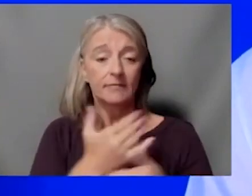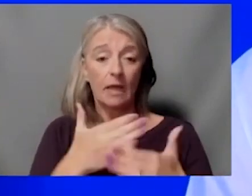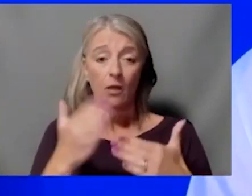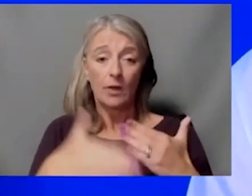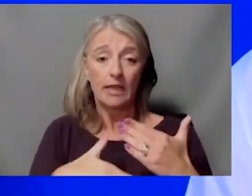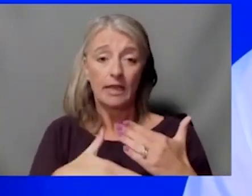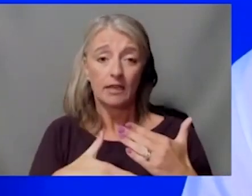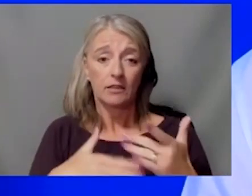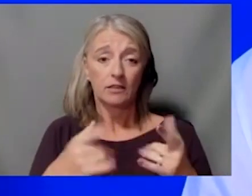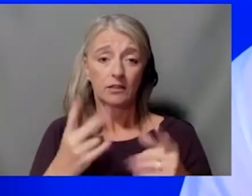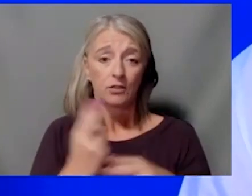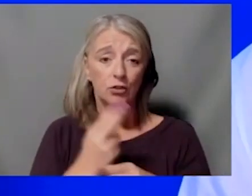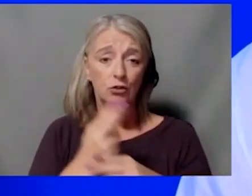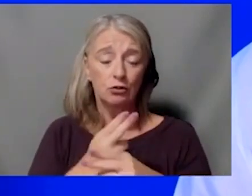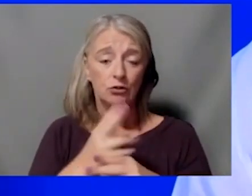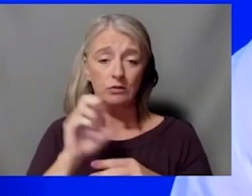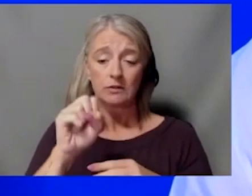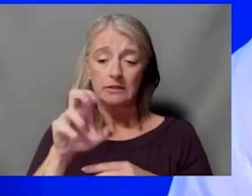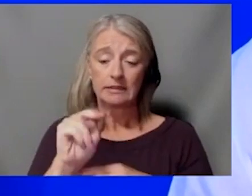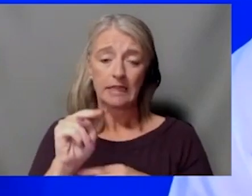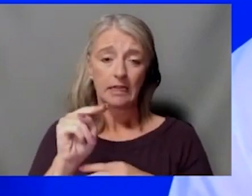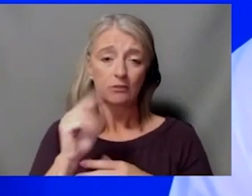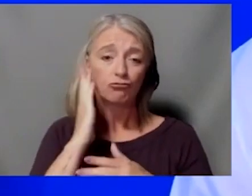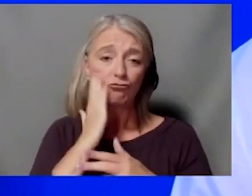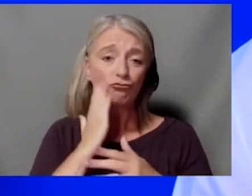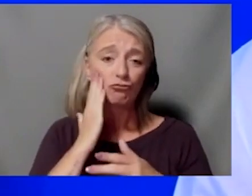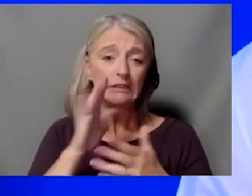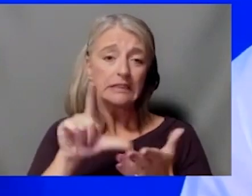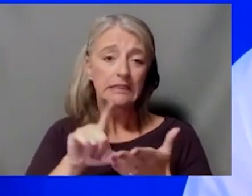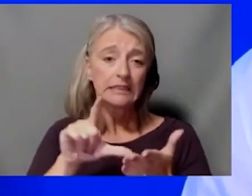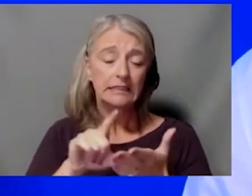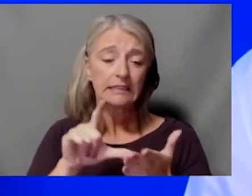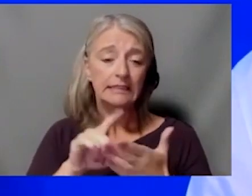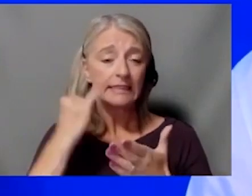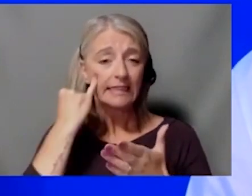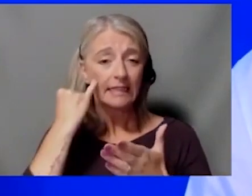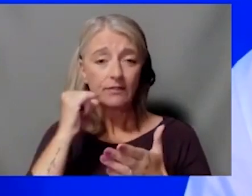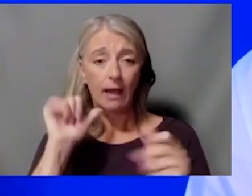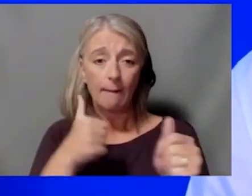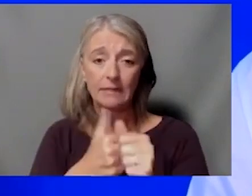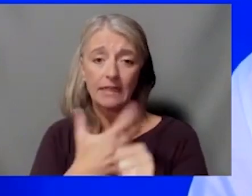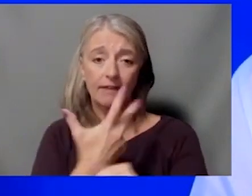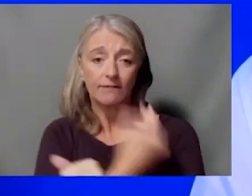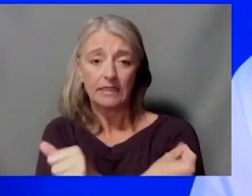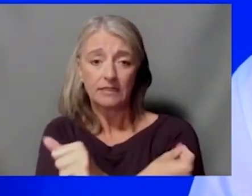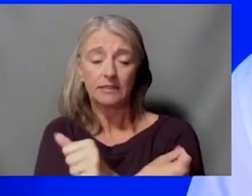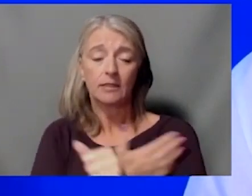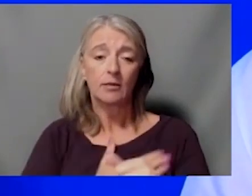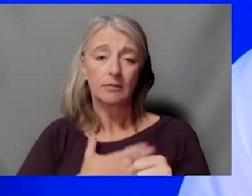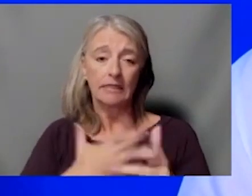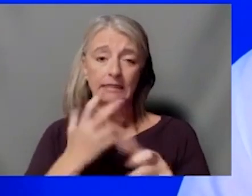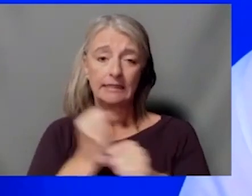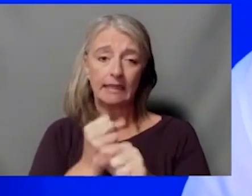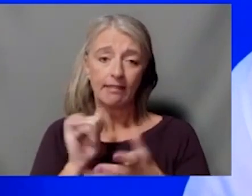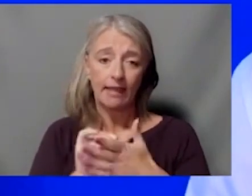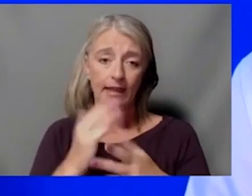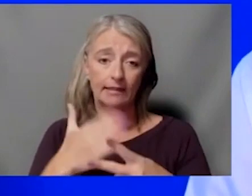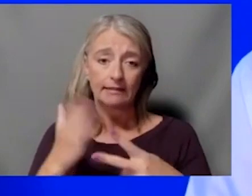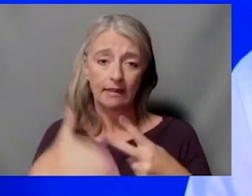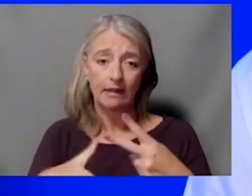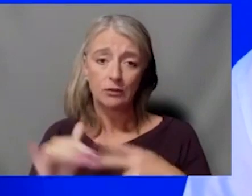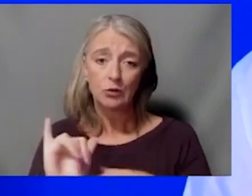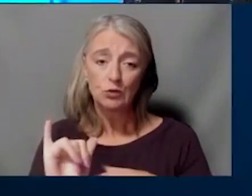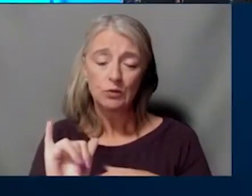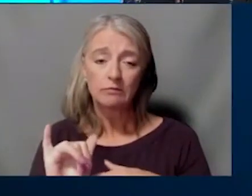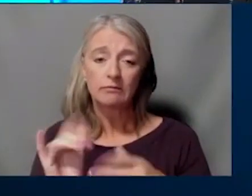wear your sunscreen. Uh, if you're not up to date on your vaccination, please go get vaccinated and, uh, you know, be healthy and have a safe